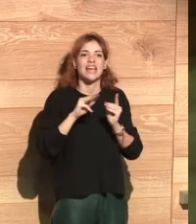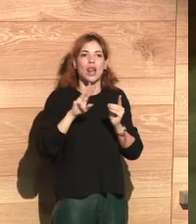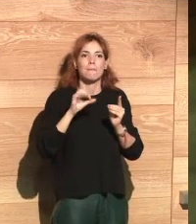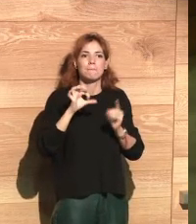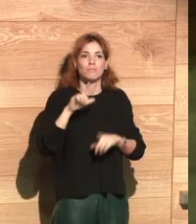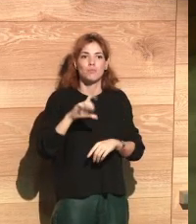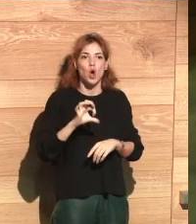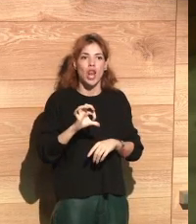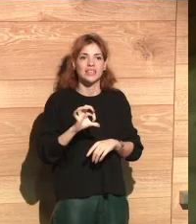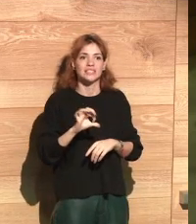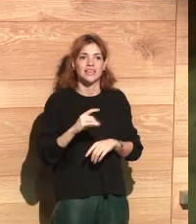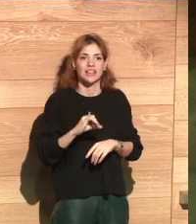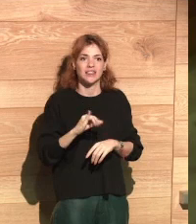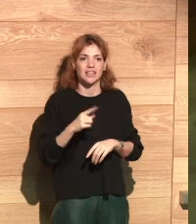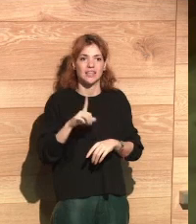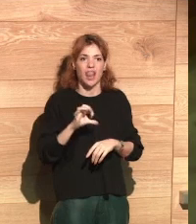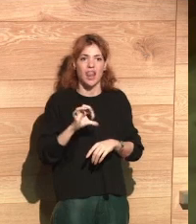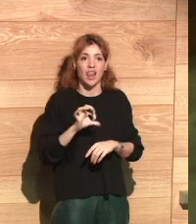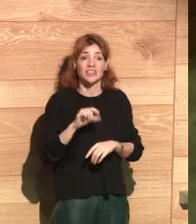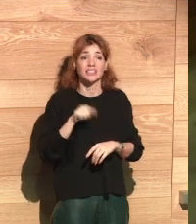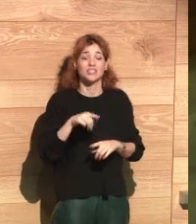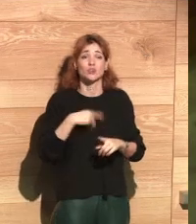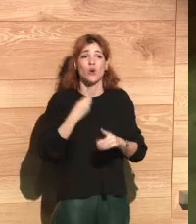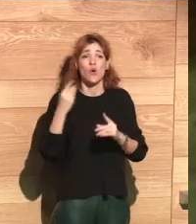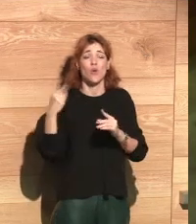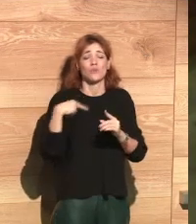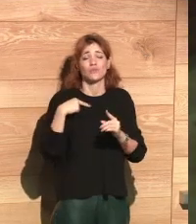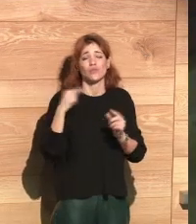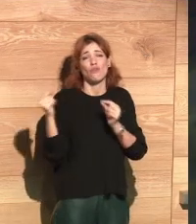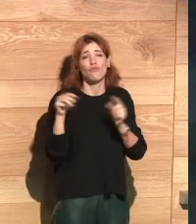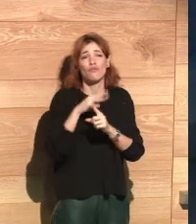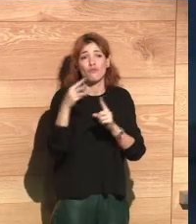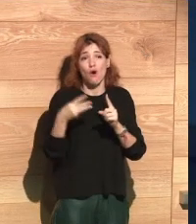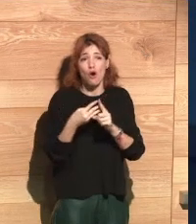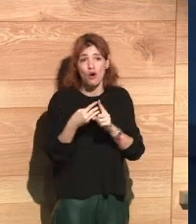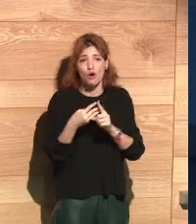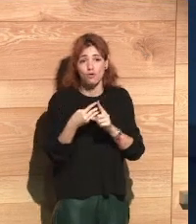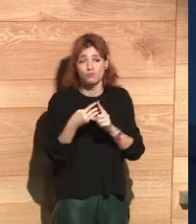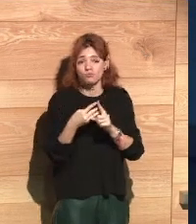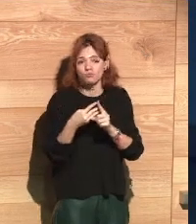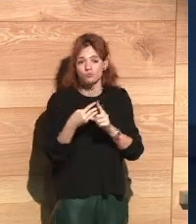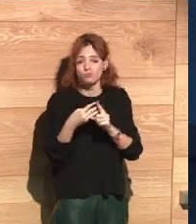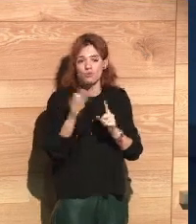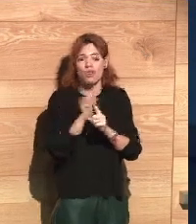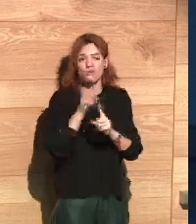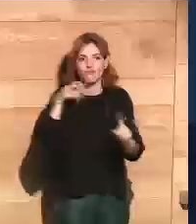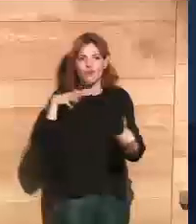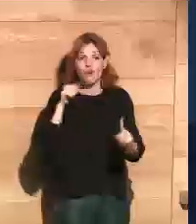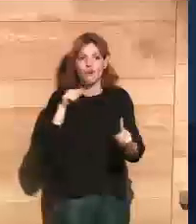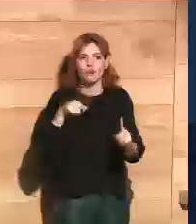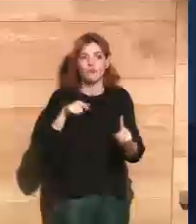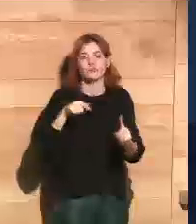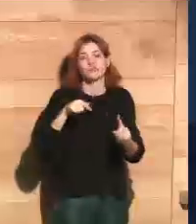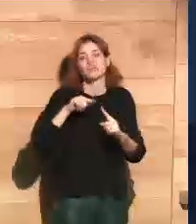policy lab, as we call it, and I recommend that you visit it. It's a forum where we want to debate and obtain certain